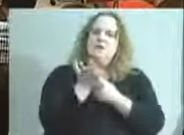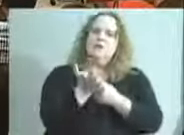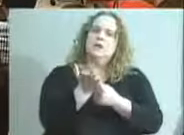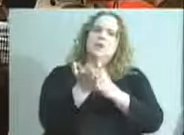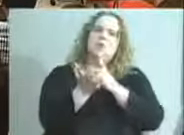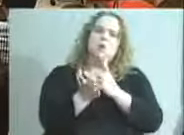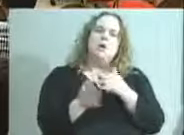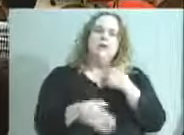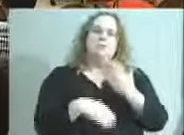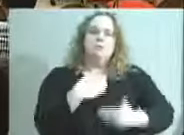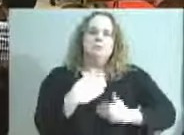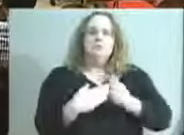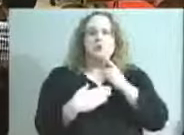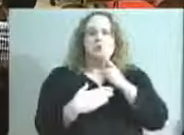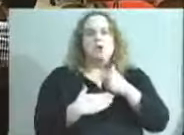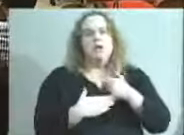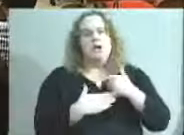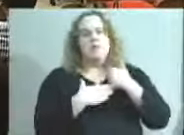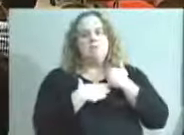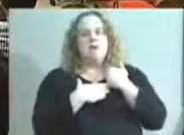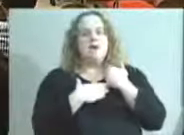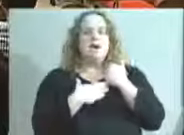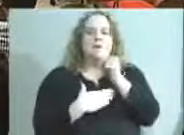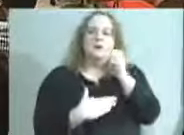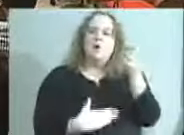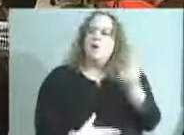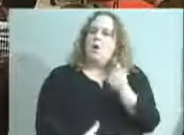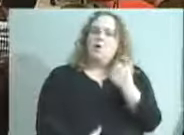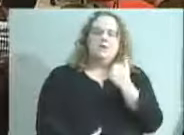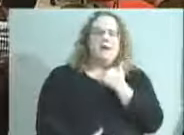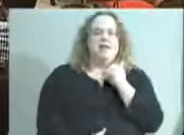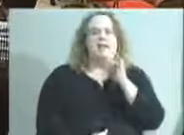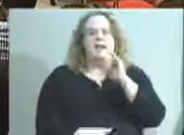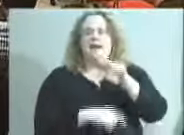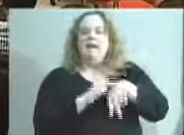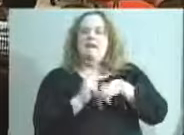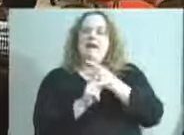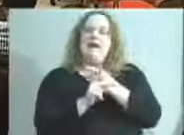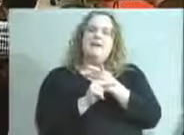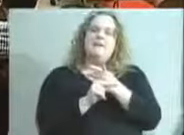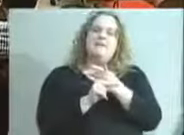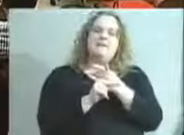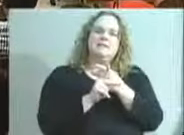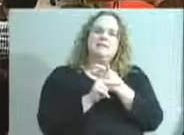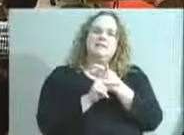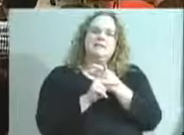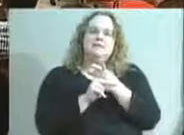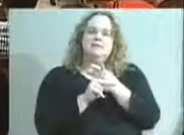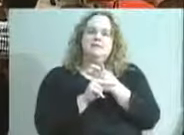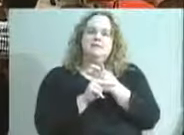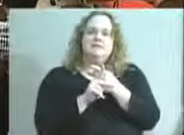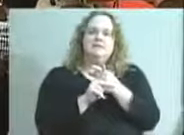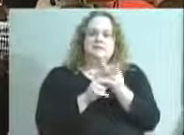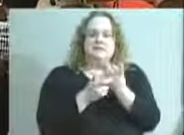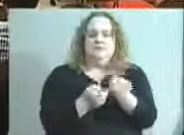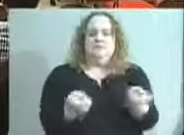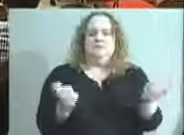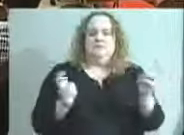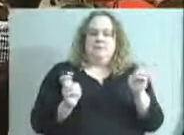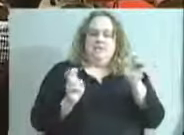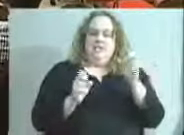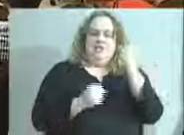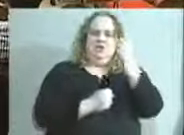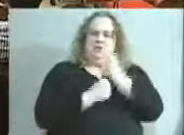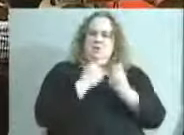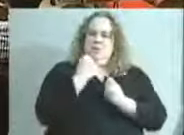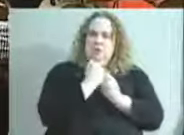productive, it's very helpful, and we don't always have that kind of arena of talk here in this structure of this